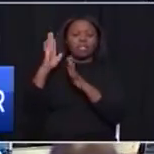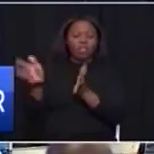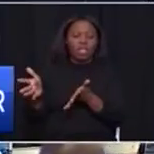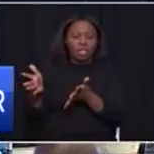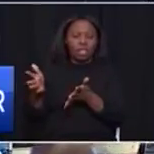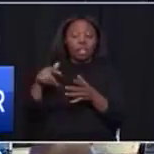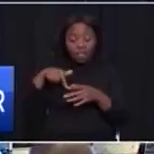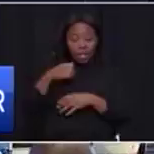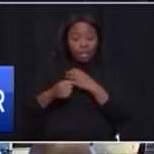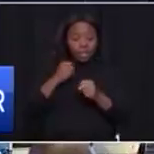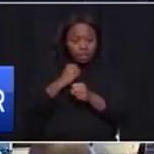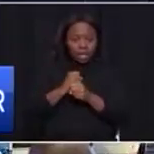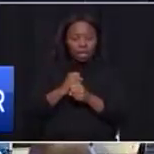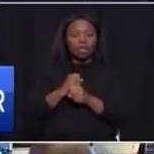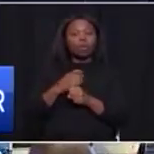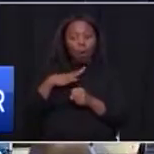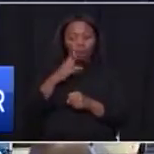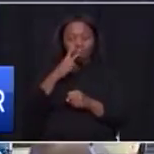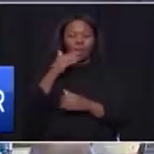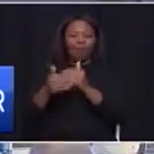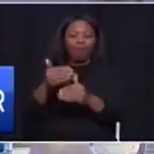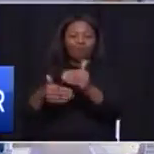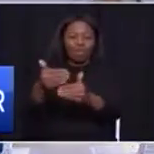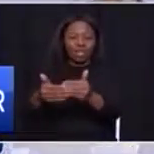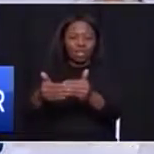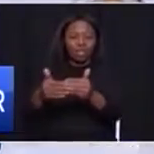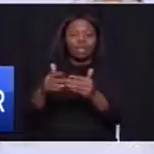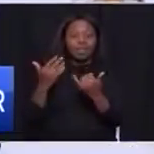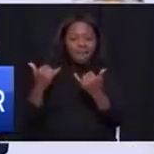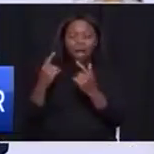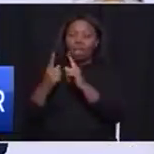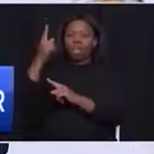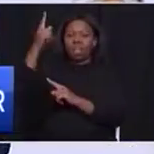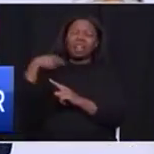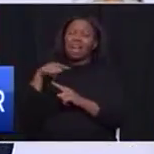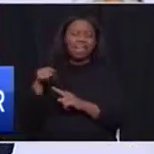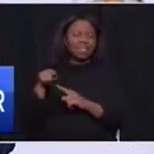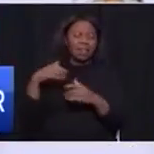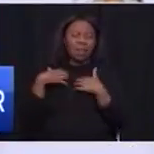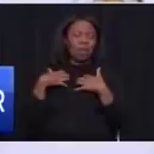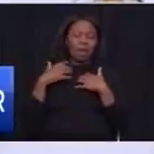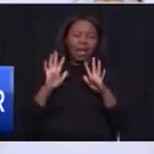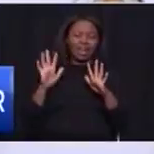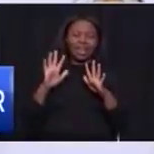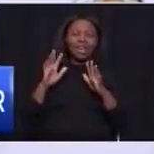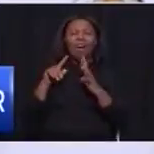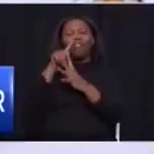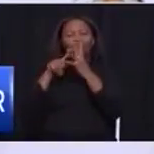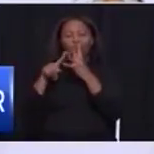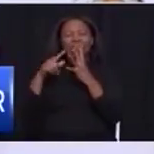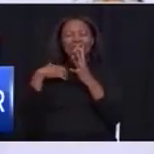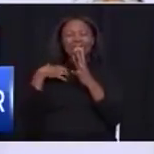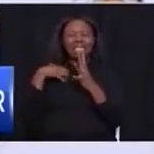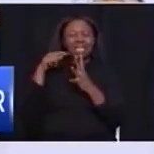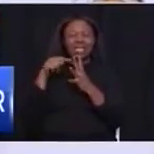This year, we are going to make progress. We will take it up with Dr. Mkiza. I don't want you to be worried to be the four central hospitals.